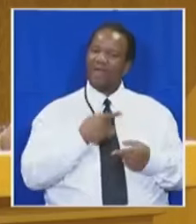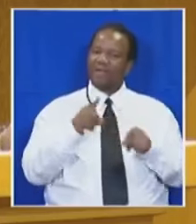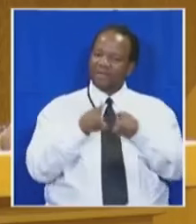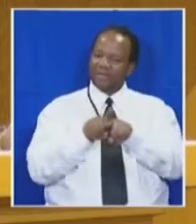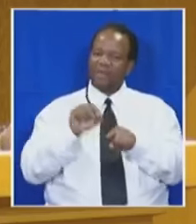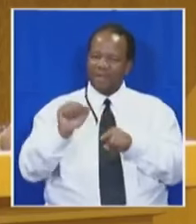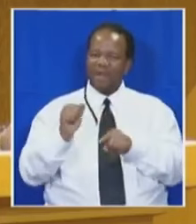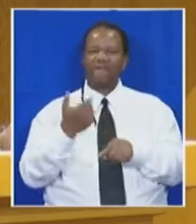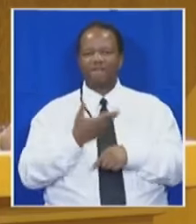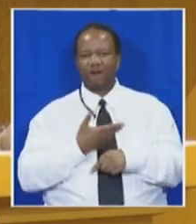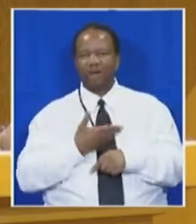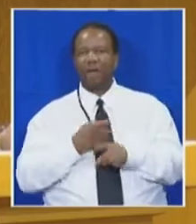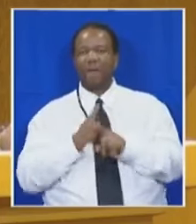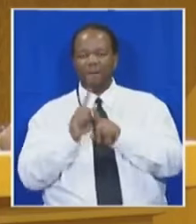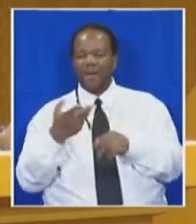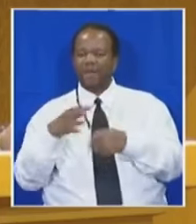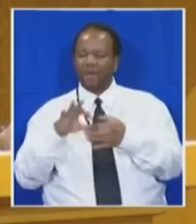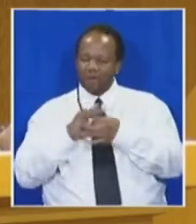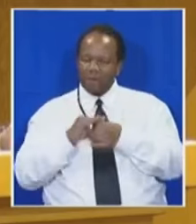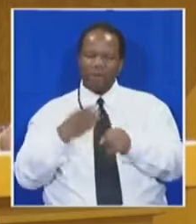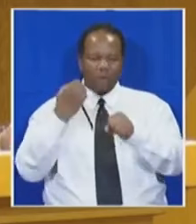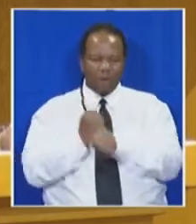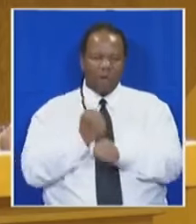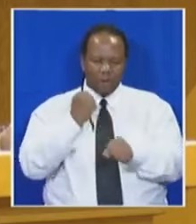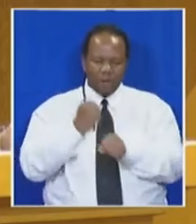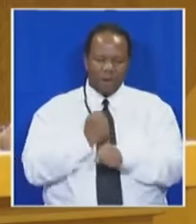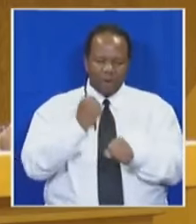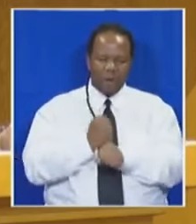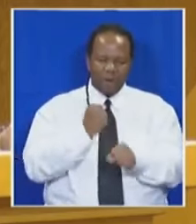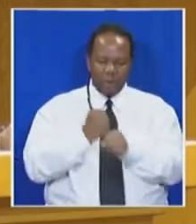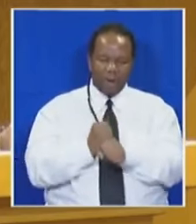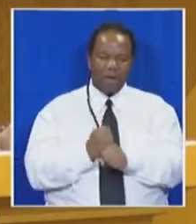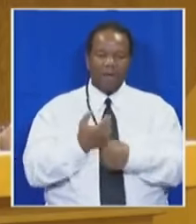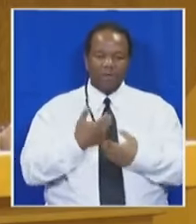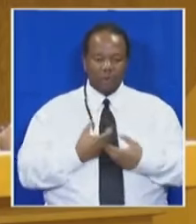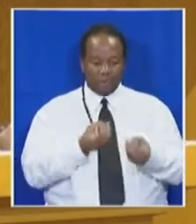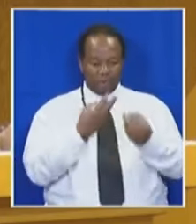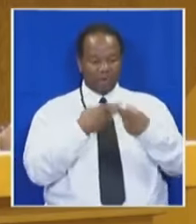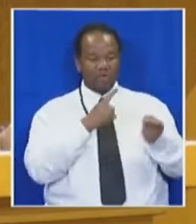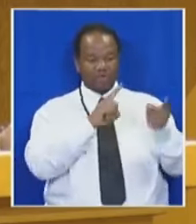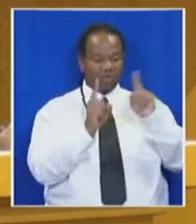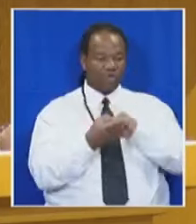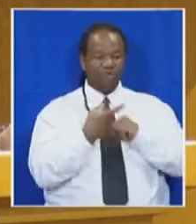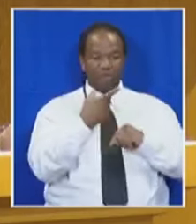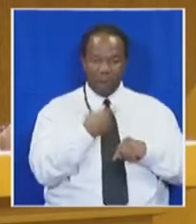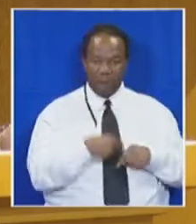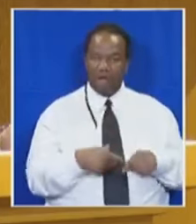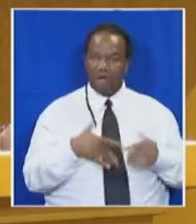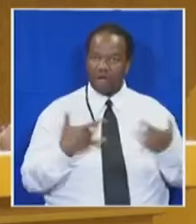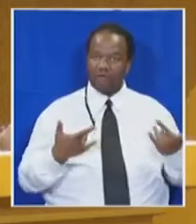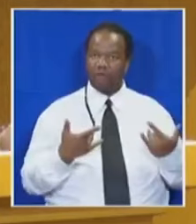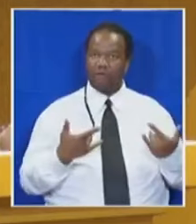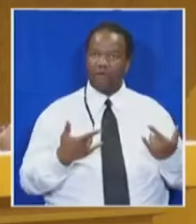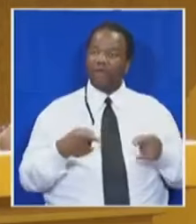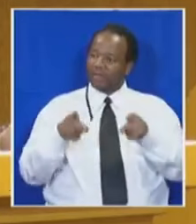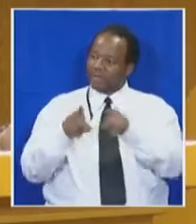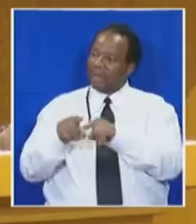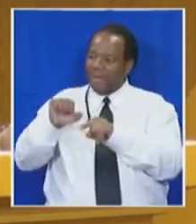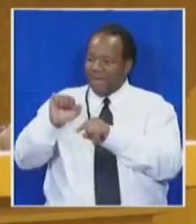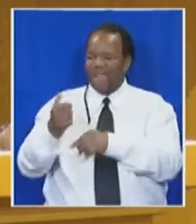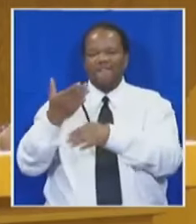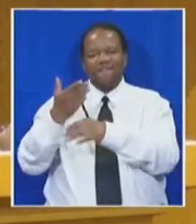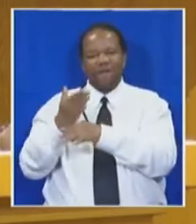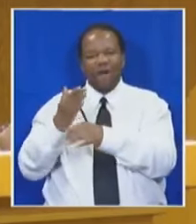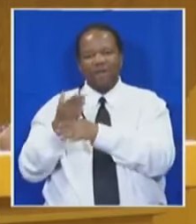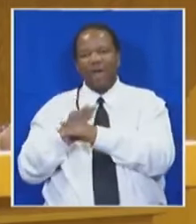to commit to a life for hard work so that I can have a different lifestyle. Understanding her father's commitment to better her life, she surpassed